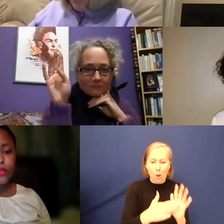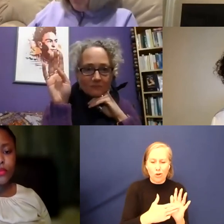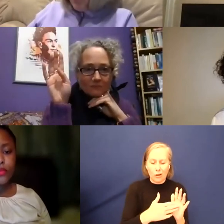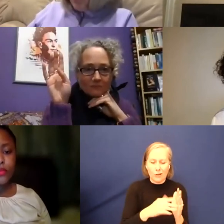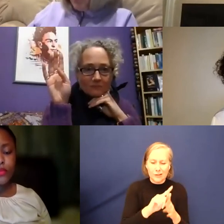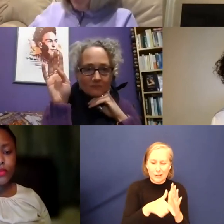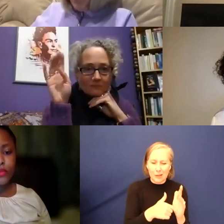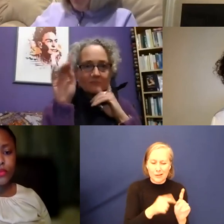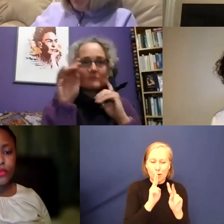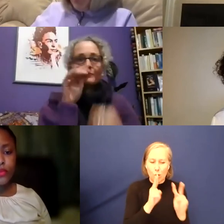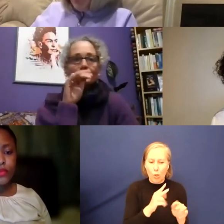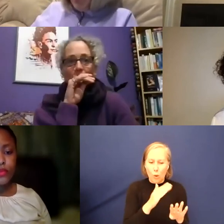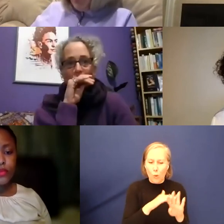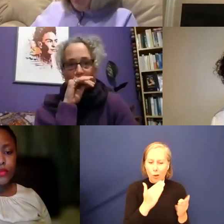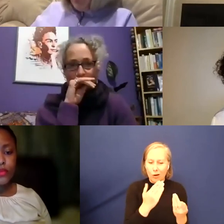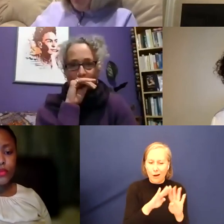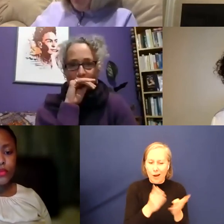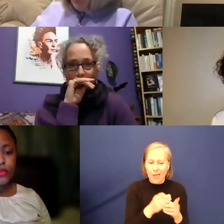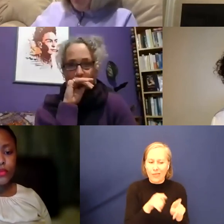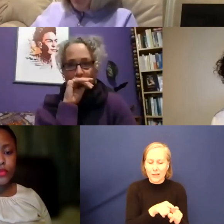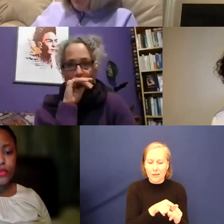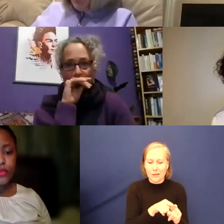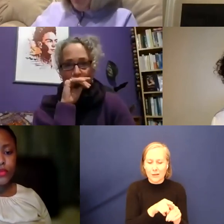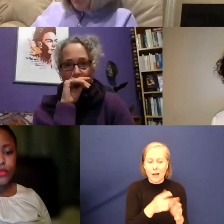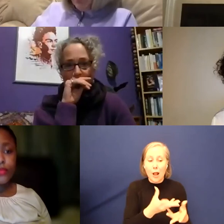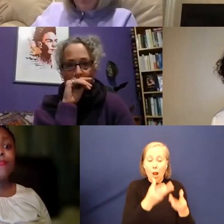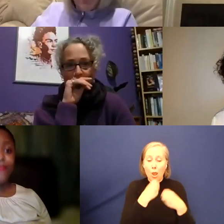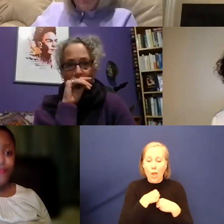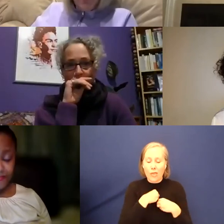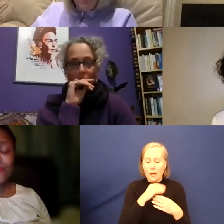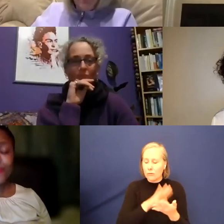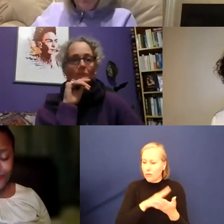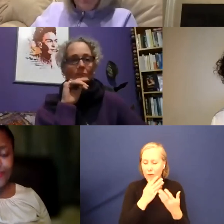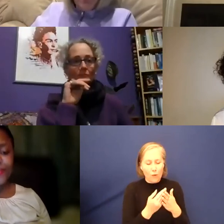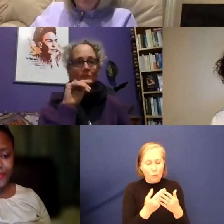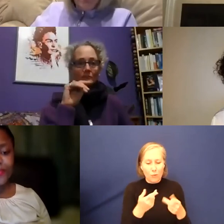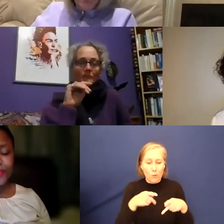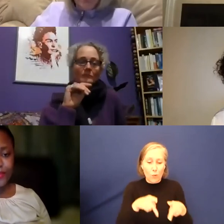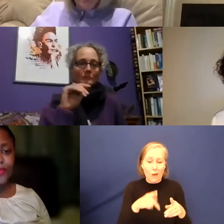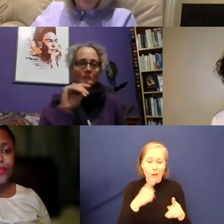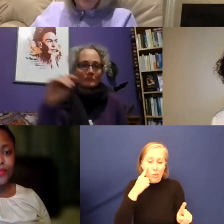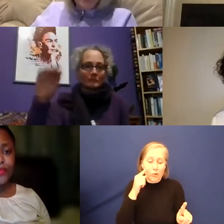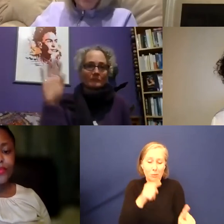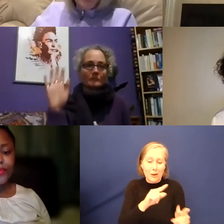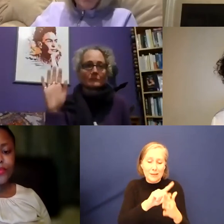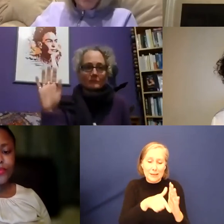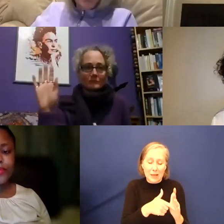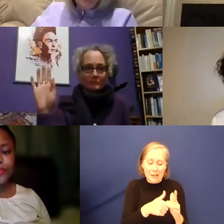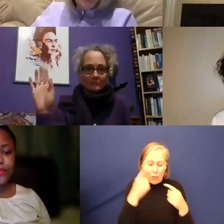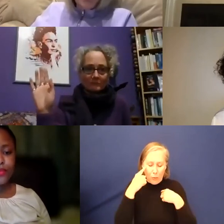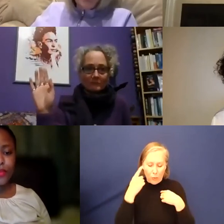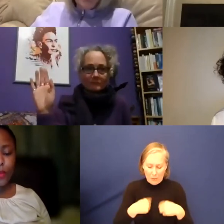actually, I remember when I learned about the social model of disability, it transformed how I thought about myself and about actually